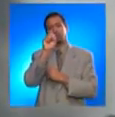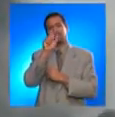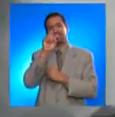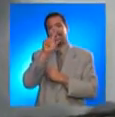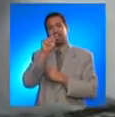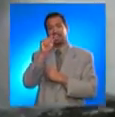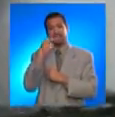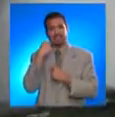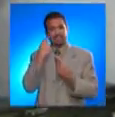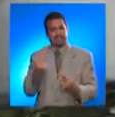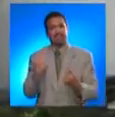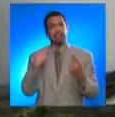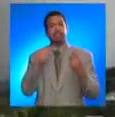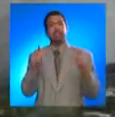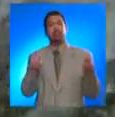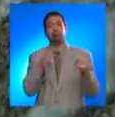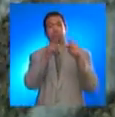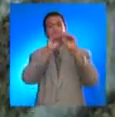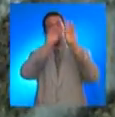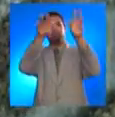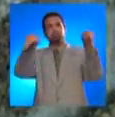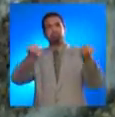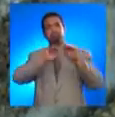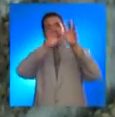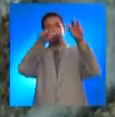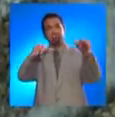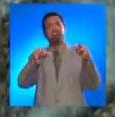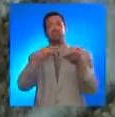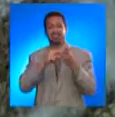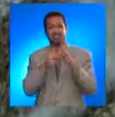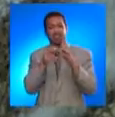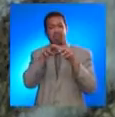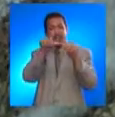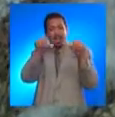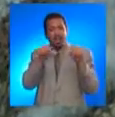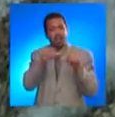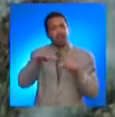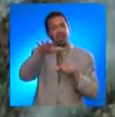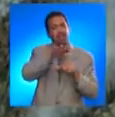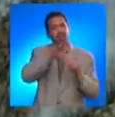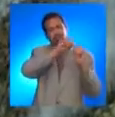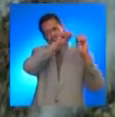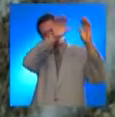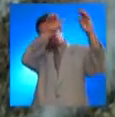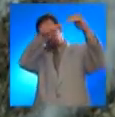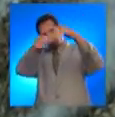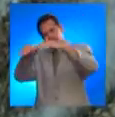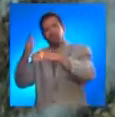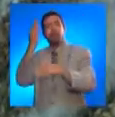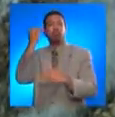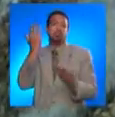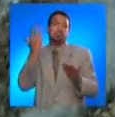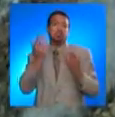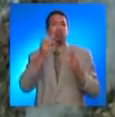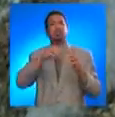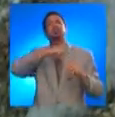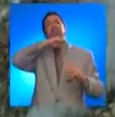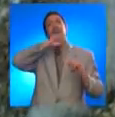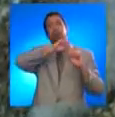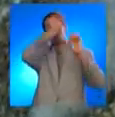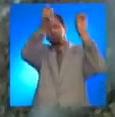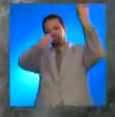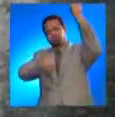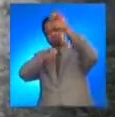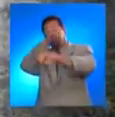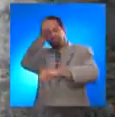recently been very active. In this case, a local tsunami can be produced either by debris avalanche reaching the ocean